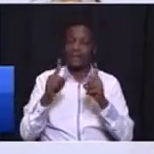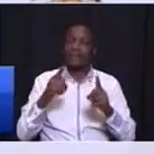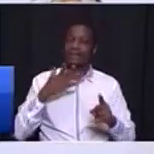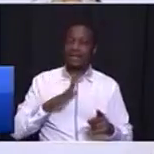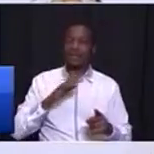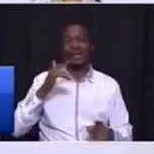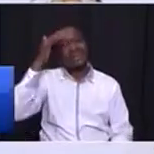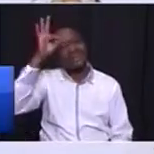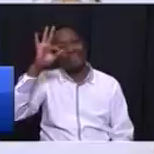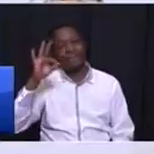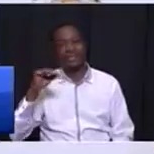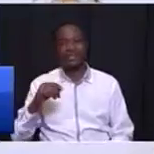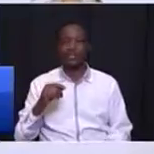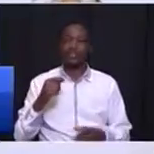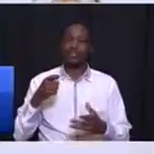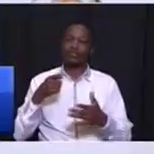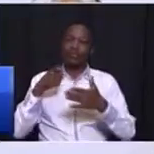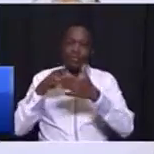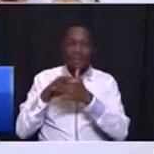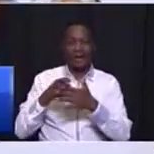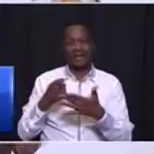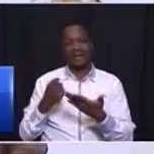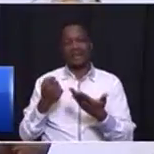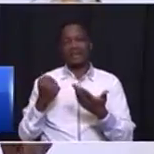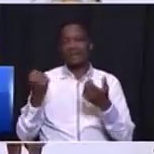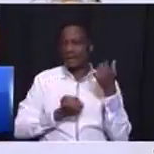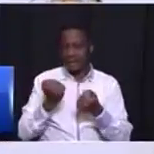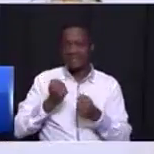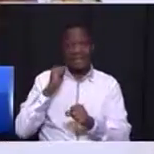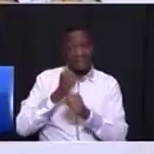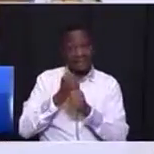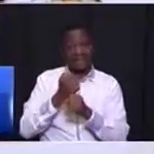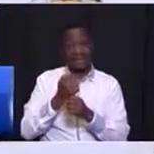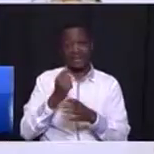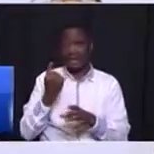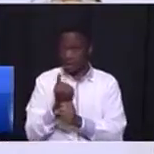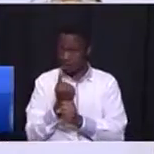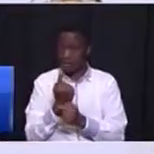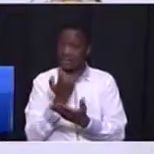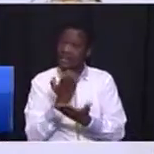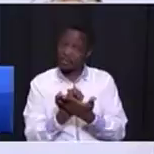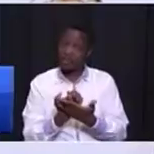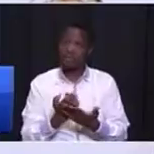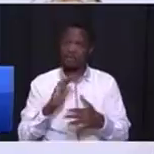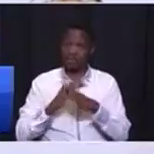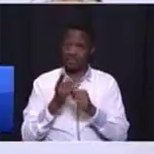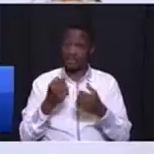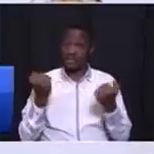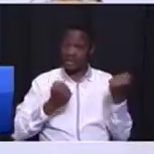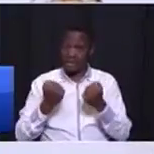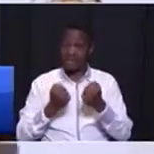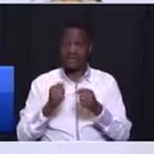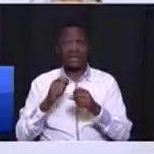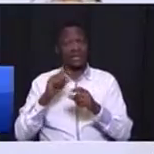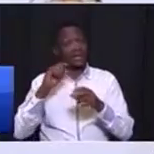to buy cars that are made in the Houteng economy these cars because the cars made in the Houteng